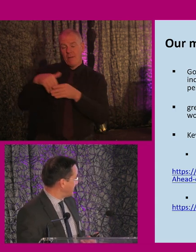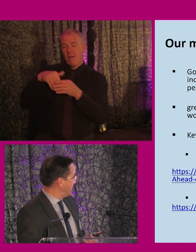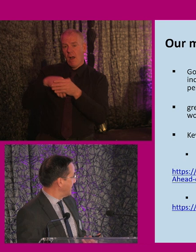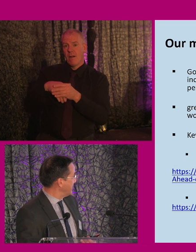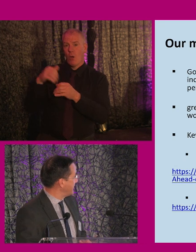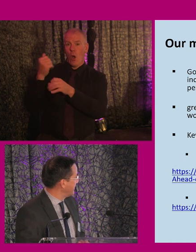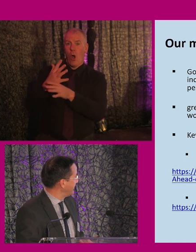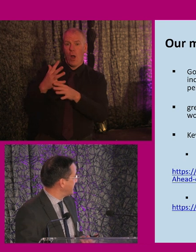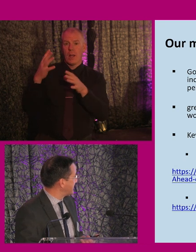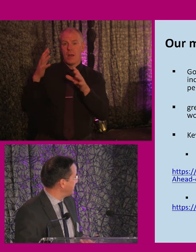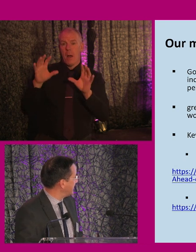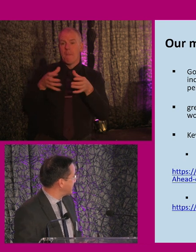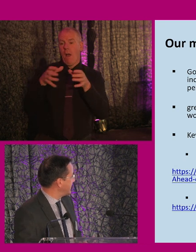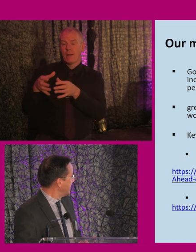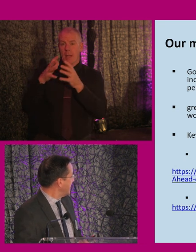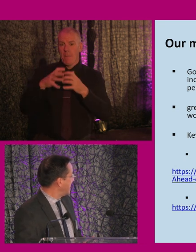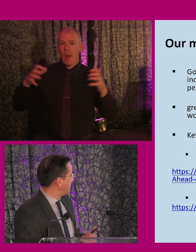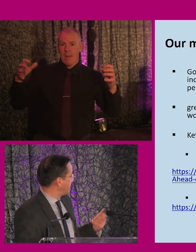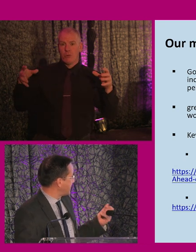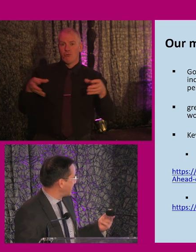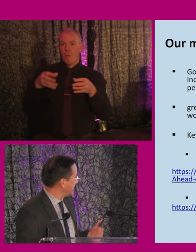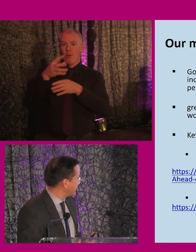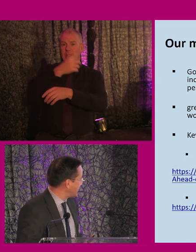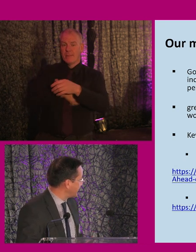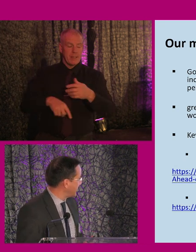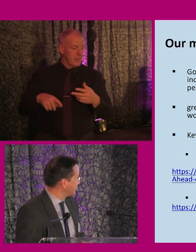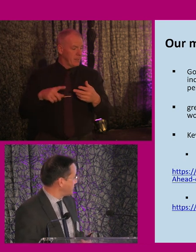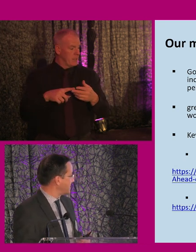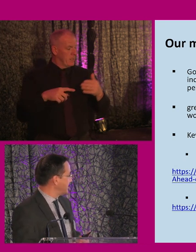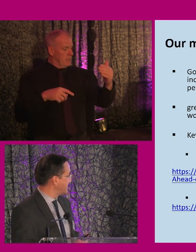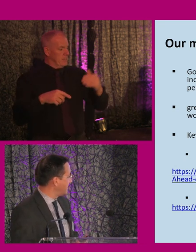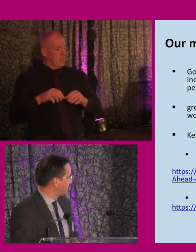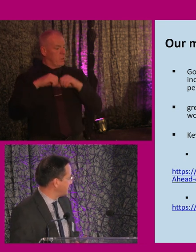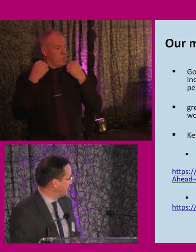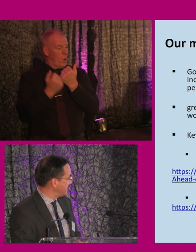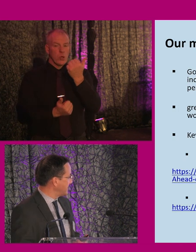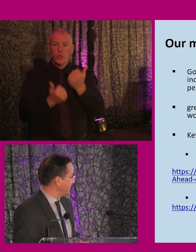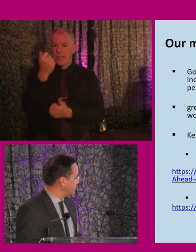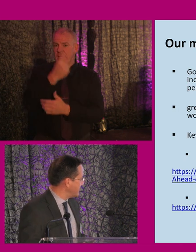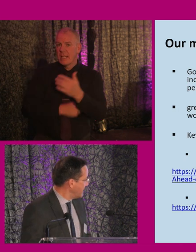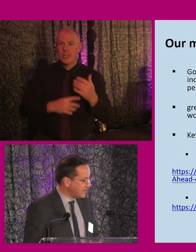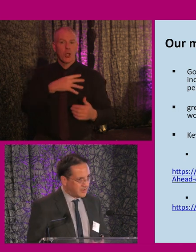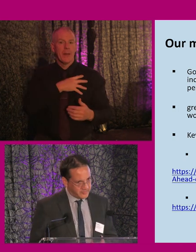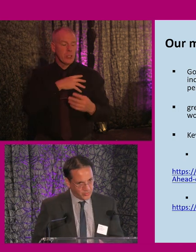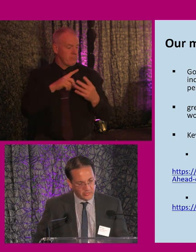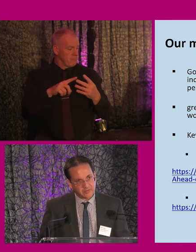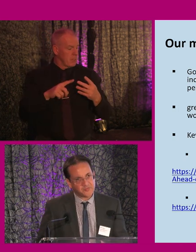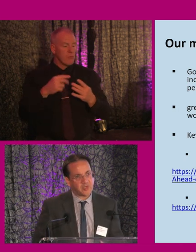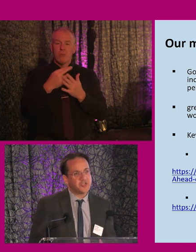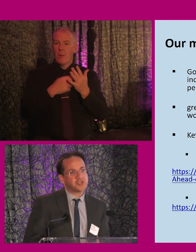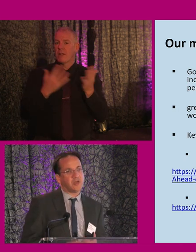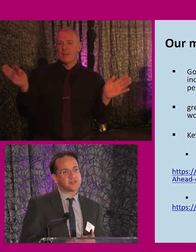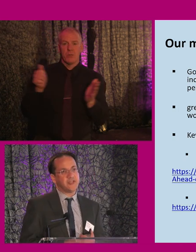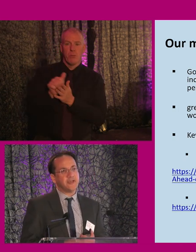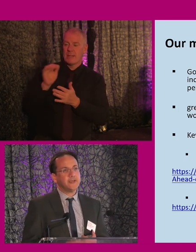all party parliamentary group for disability. The second, the Centre for Social Justice Disability Commission report that was